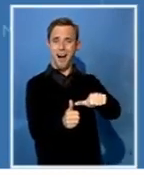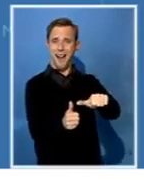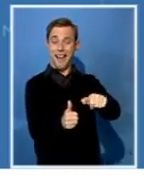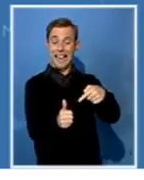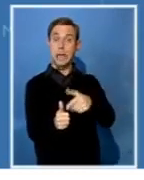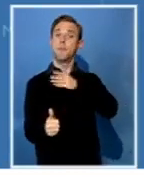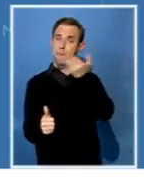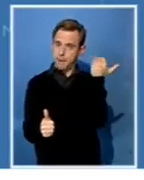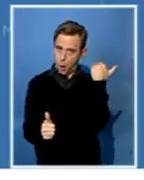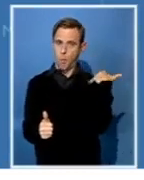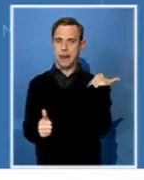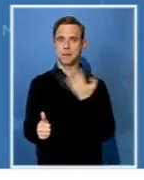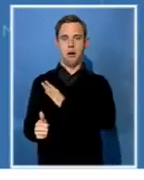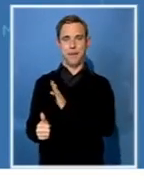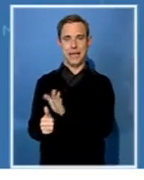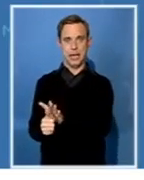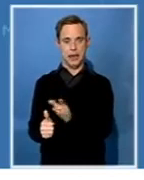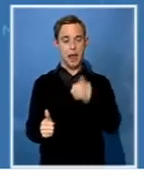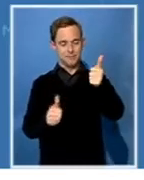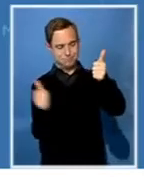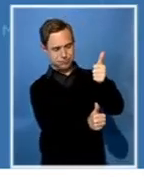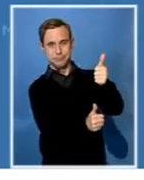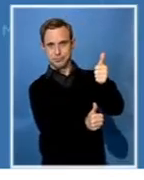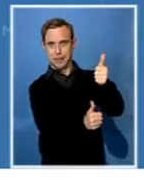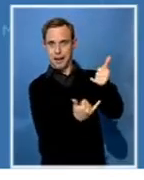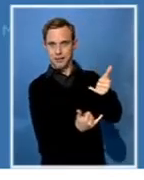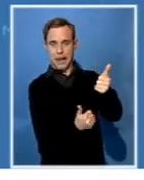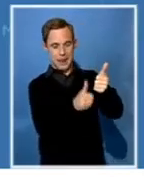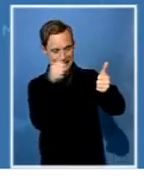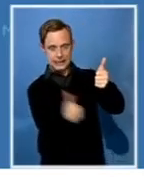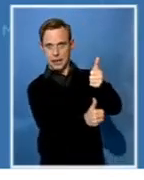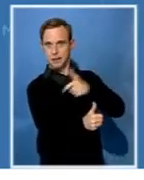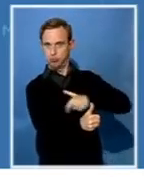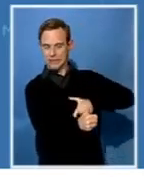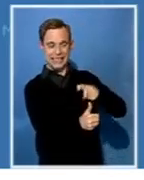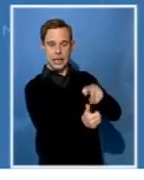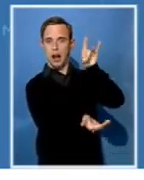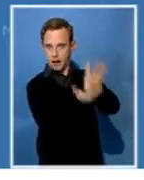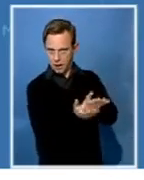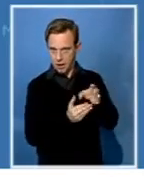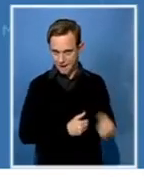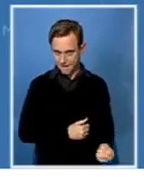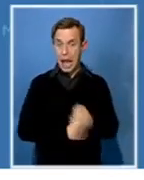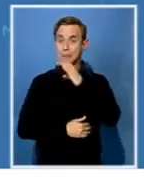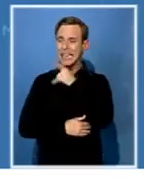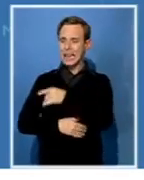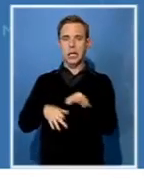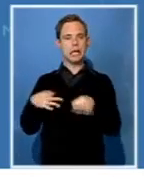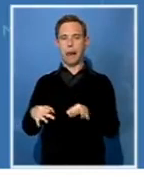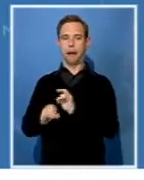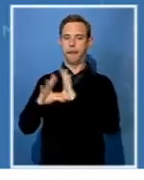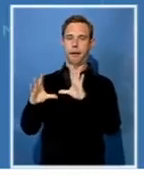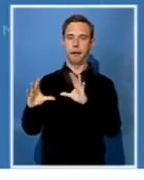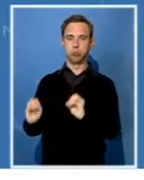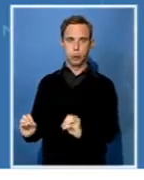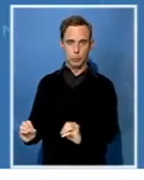police. It falls under the ministry of former affairs. So, it was not represented in that meeting yesterday. And the police have